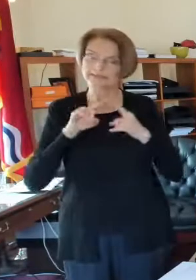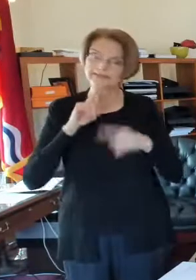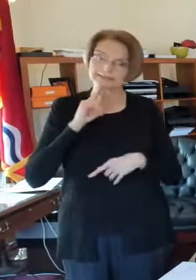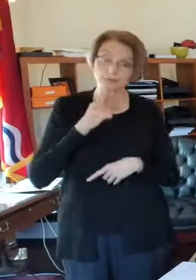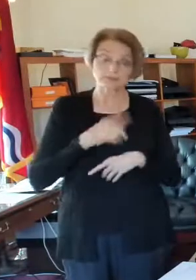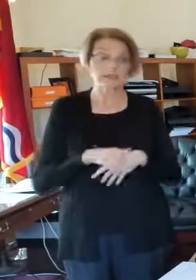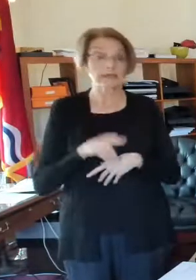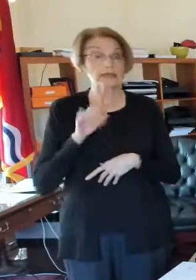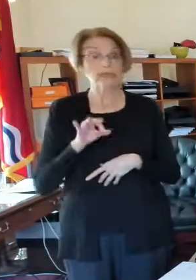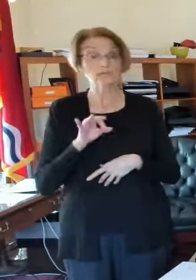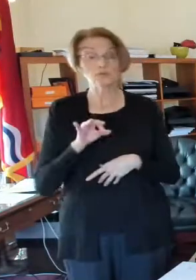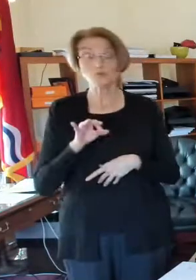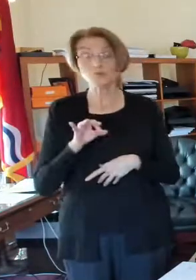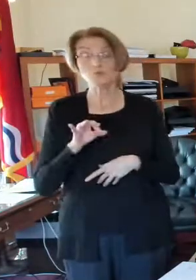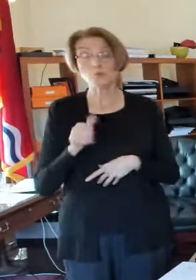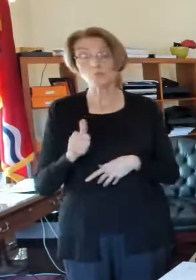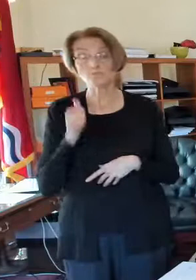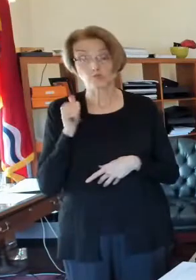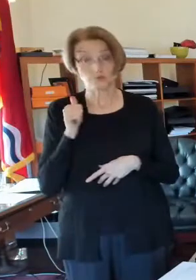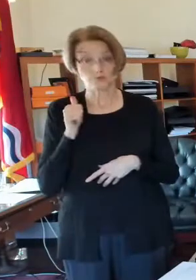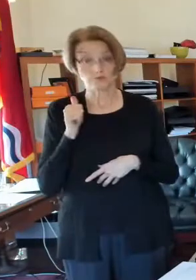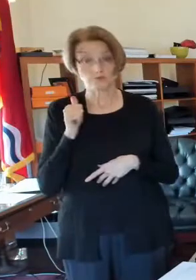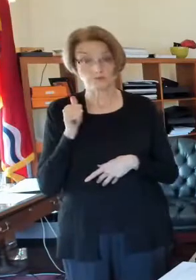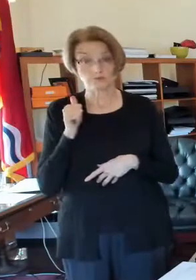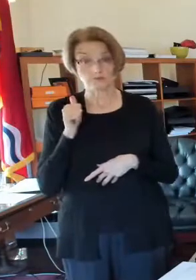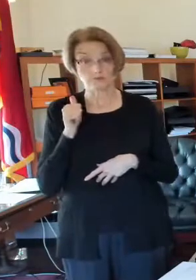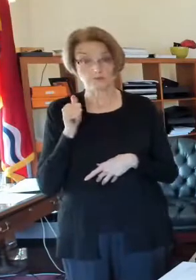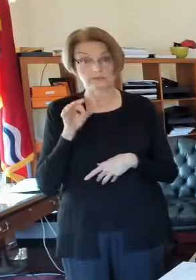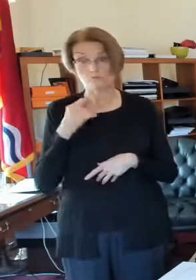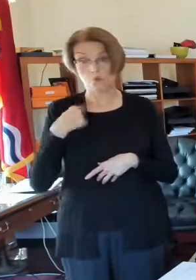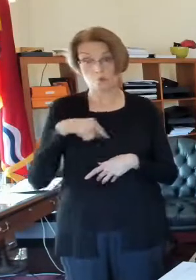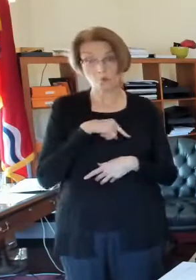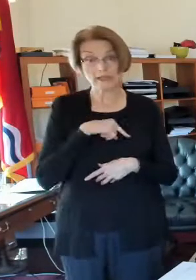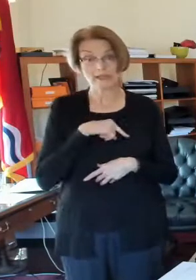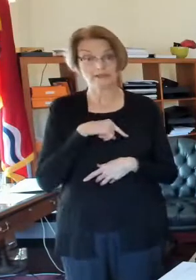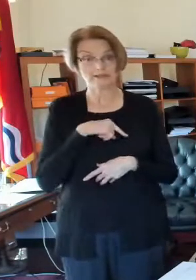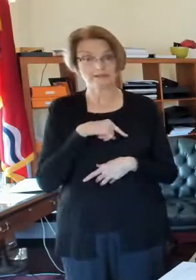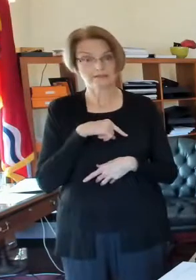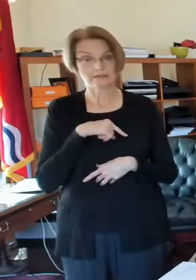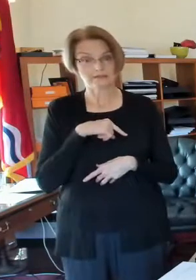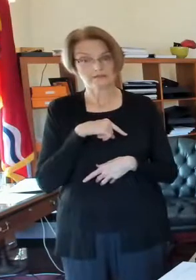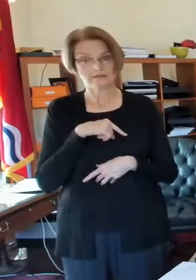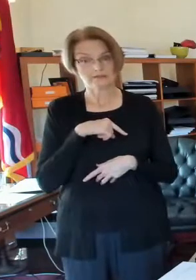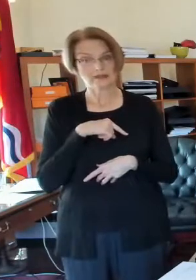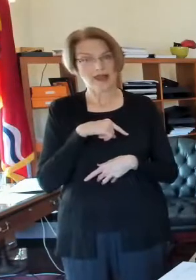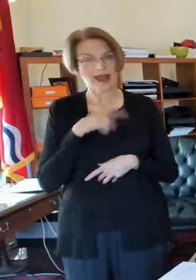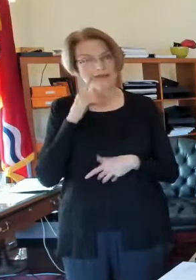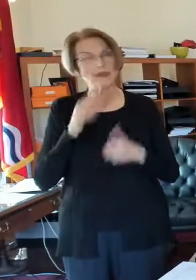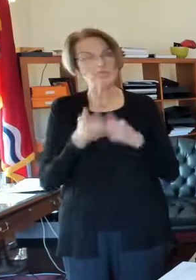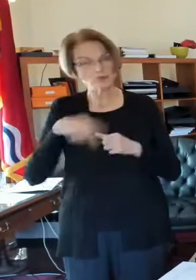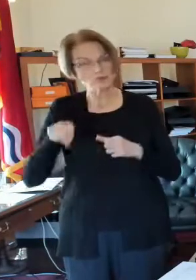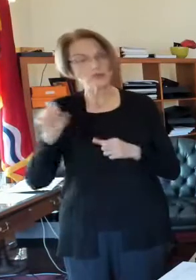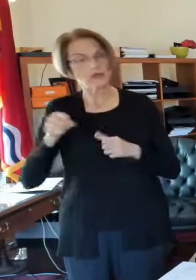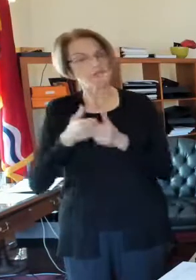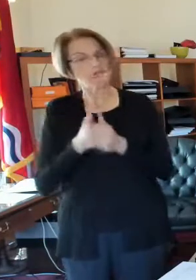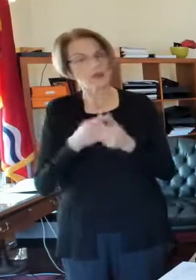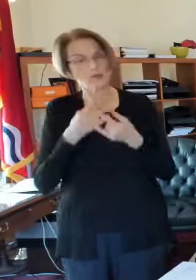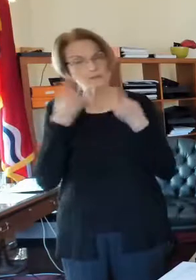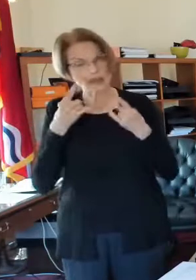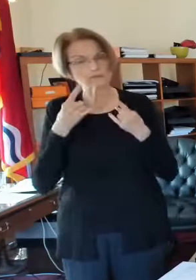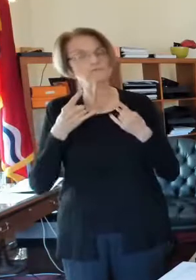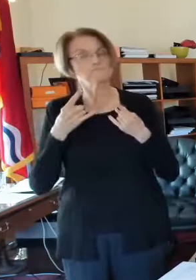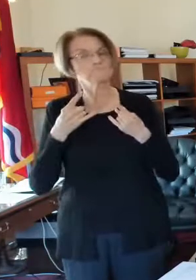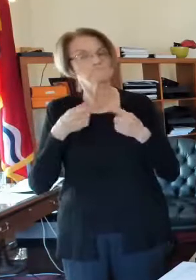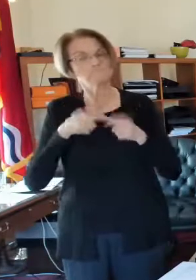do it, and when I say we, I mean the big we. I know most of you probably are doing it, but if